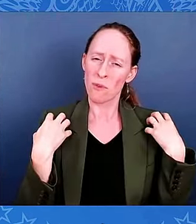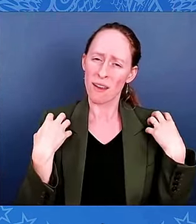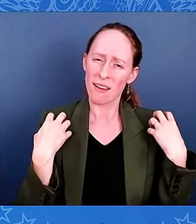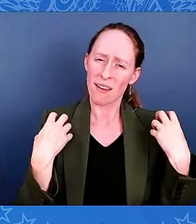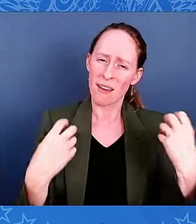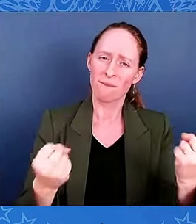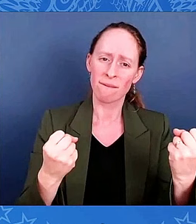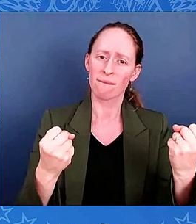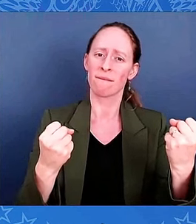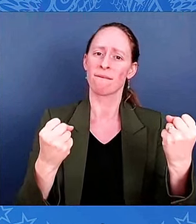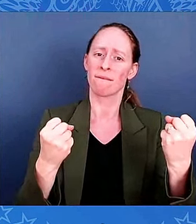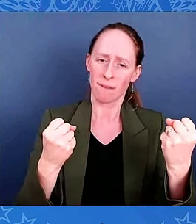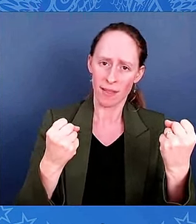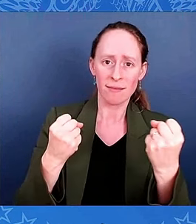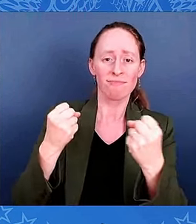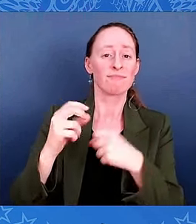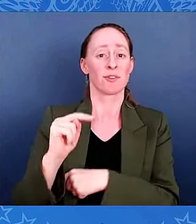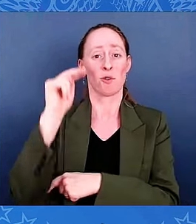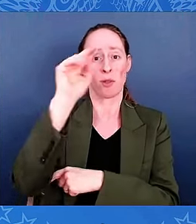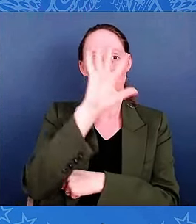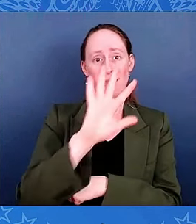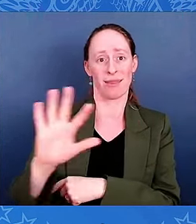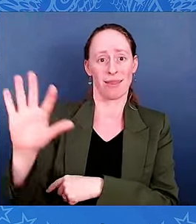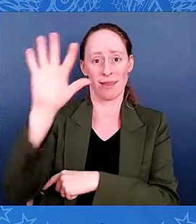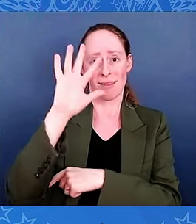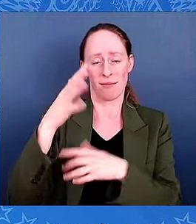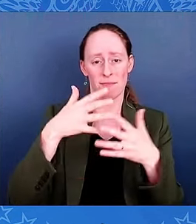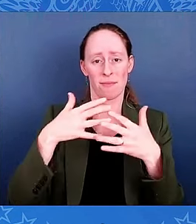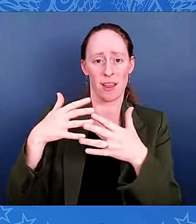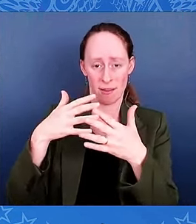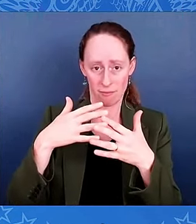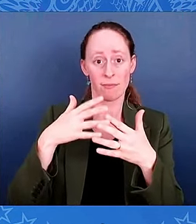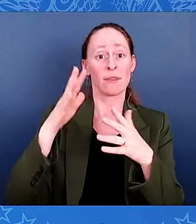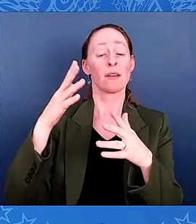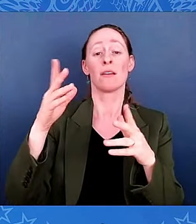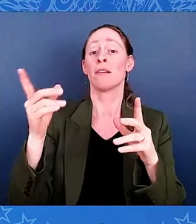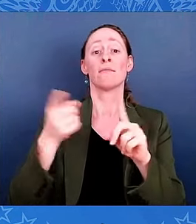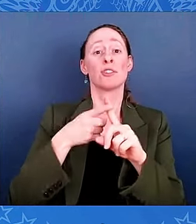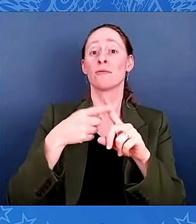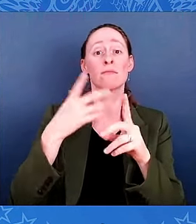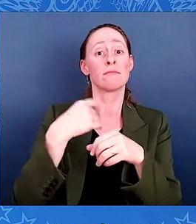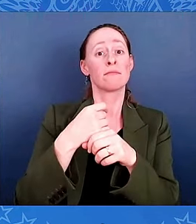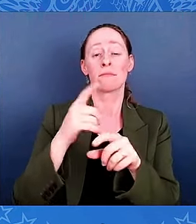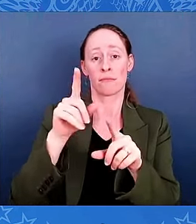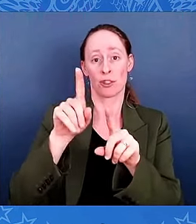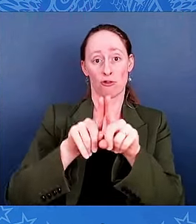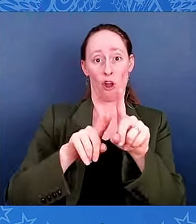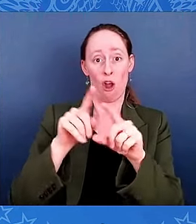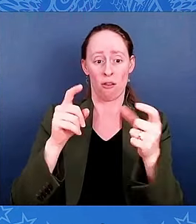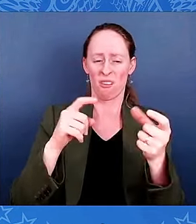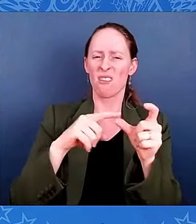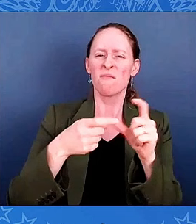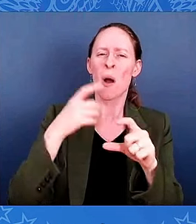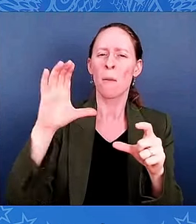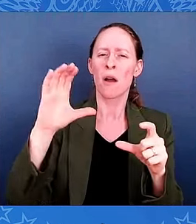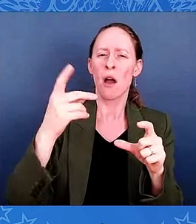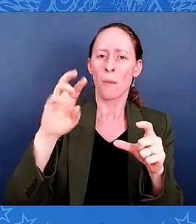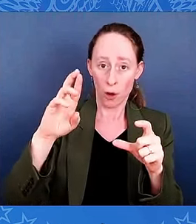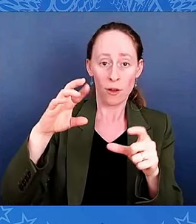made of copper and coated in bronze. At first it was called the Army Medal of Honor.